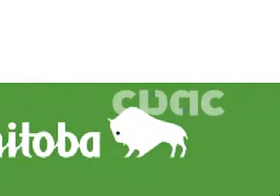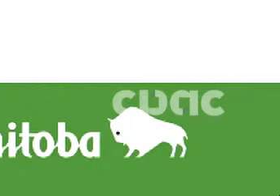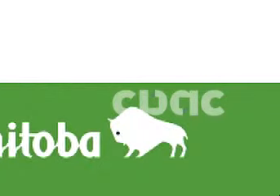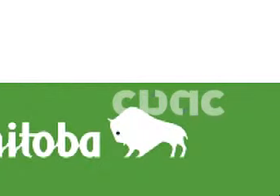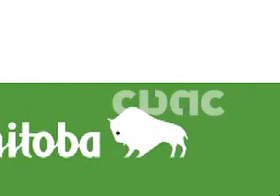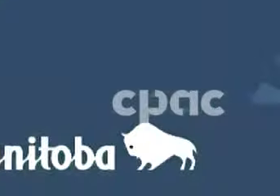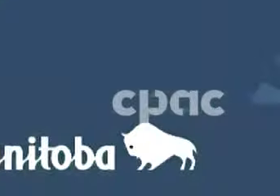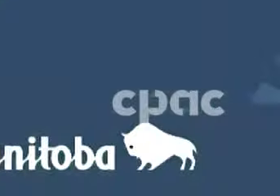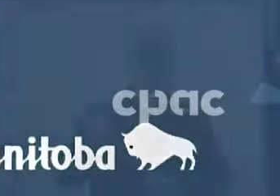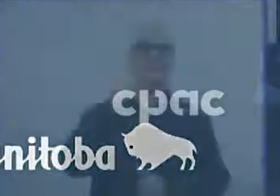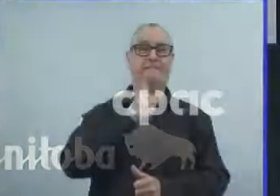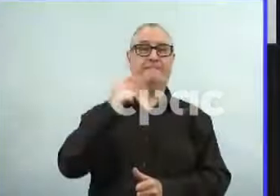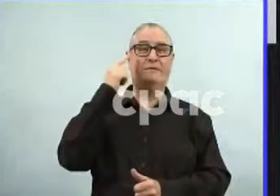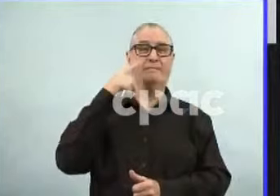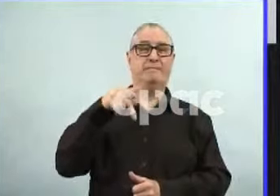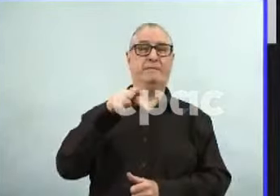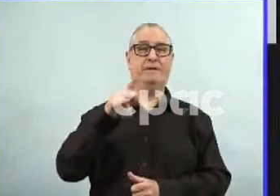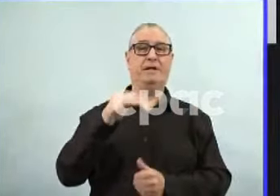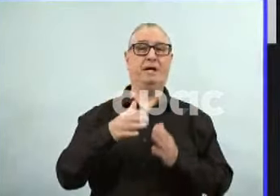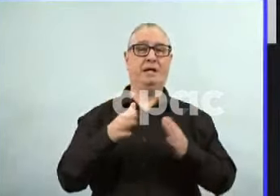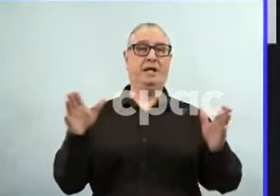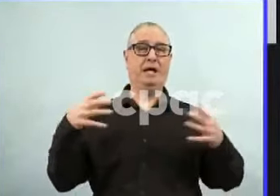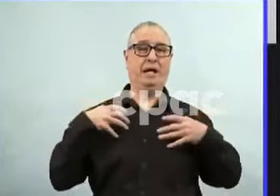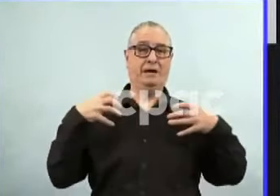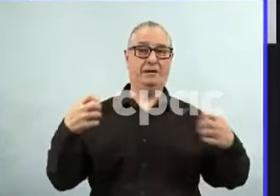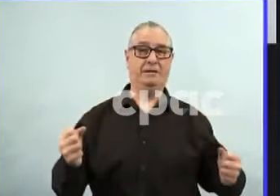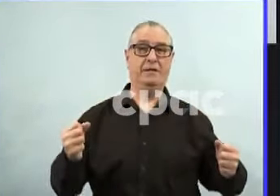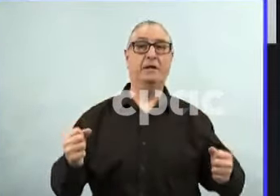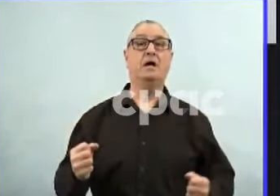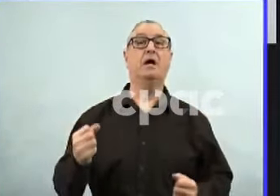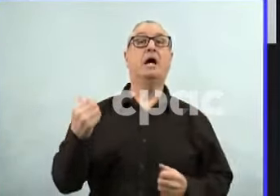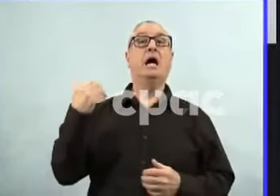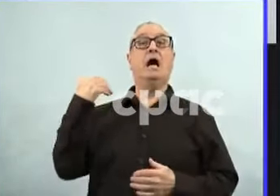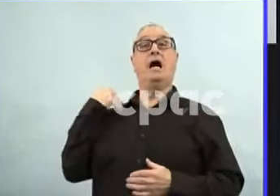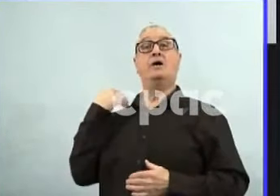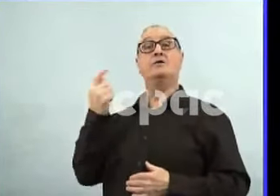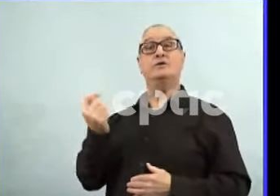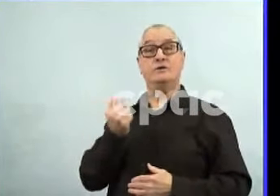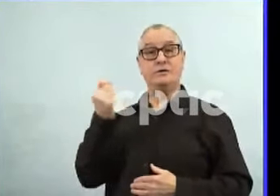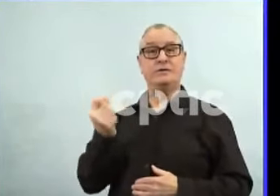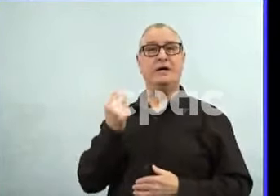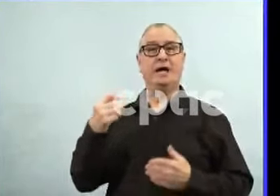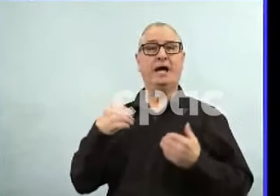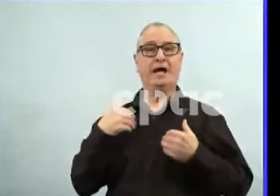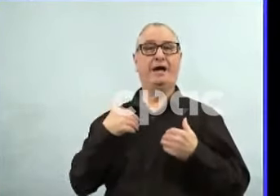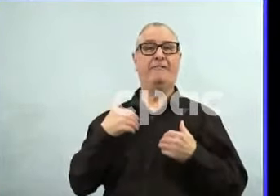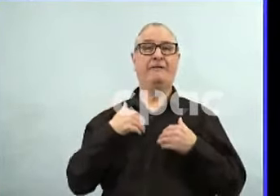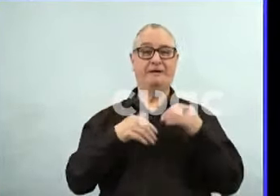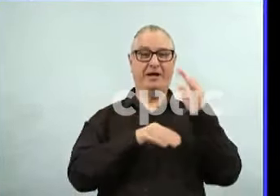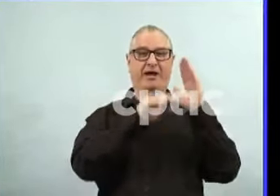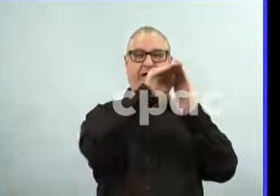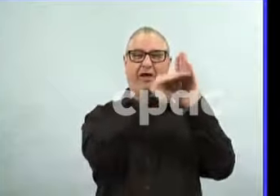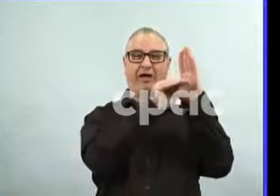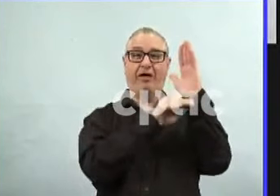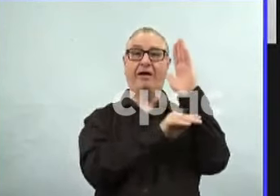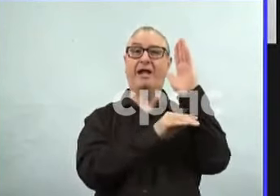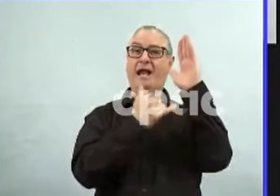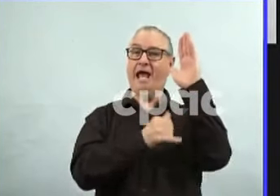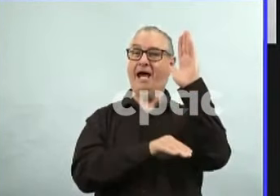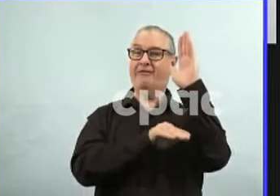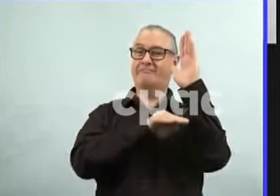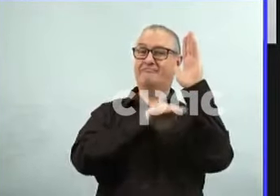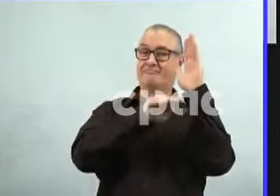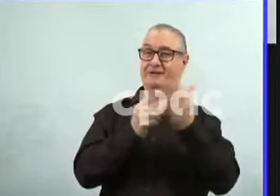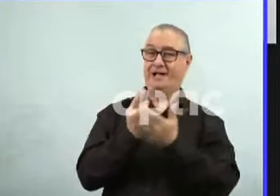public health restrictions came into effect. It's been a while since we have been in a place where we would consider easing public health restrictions.